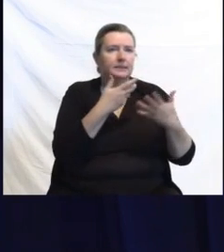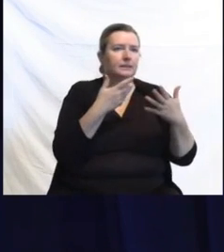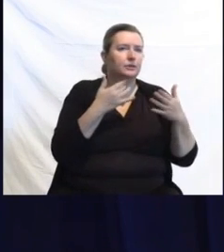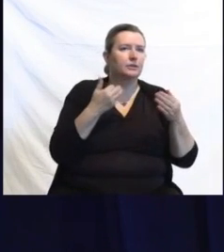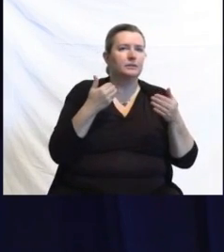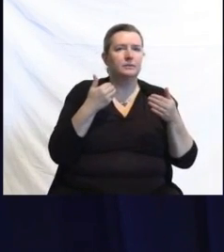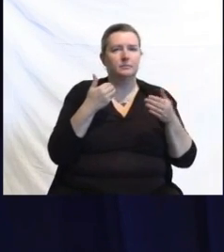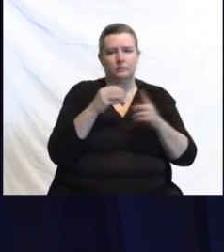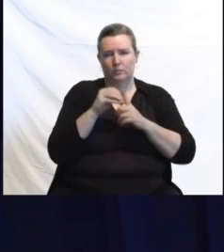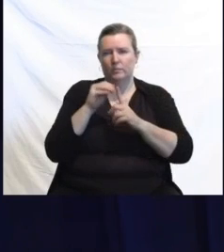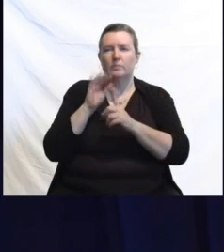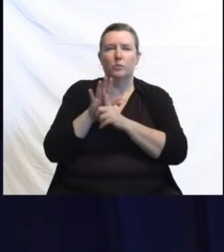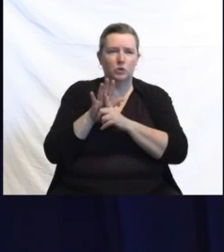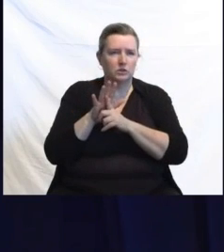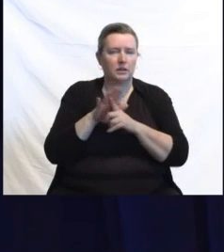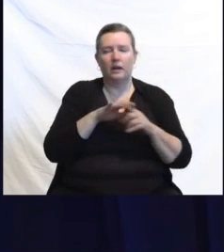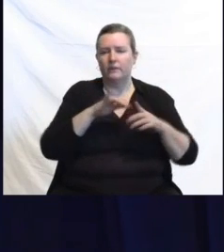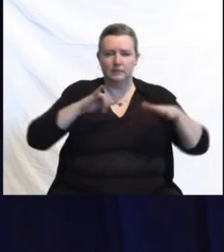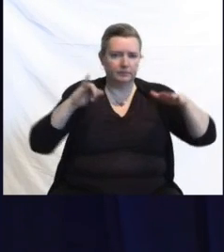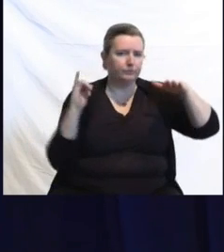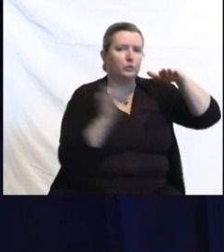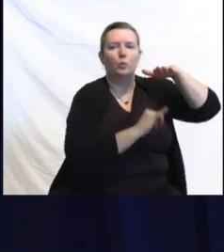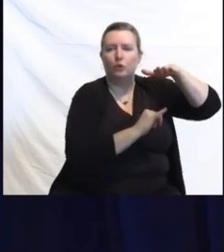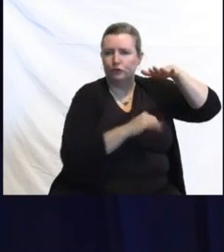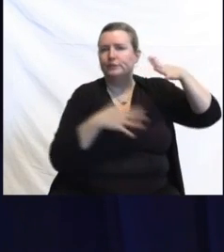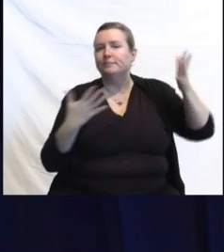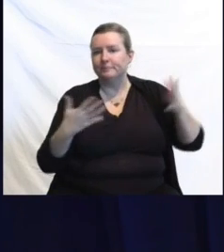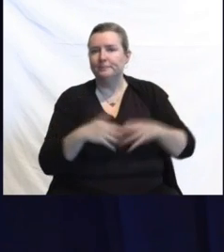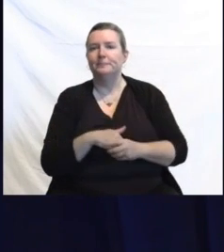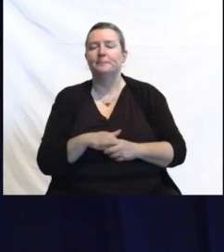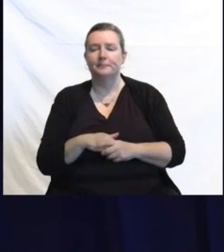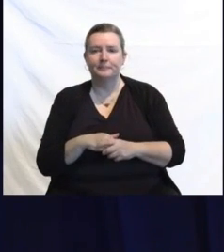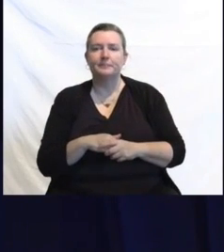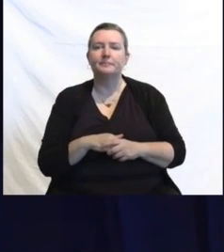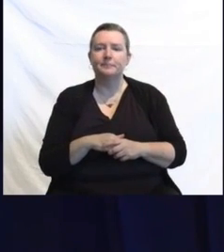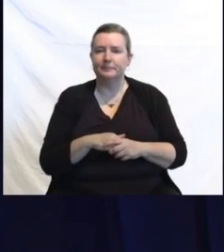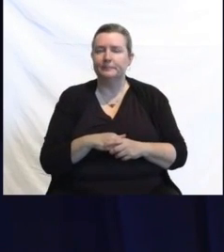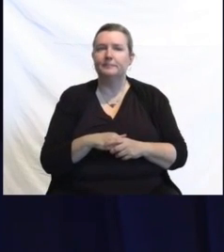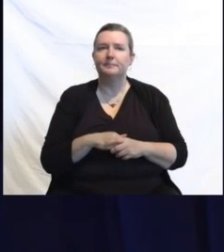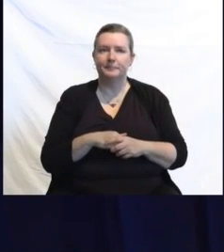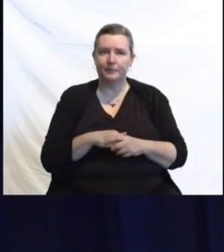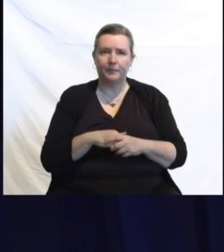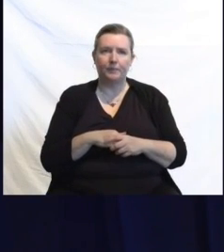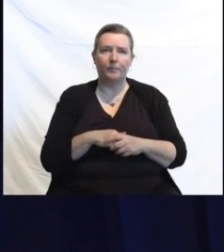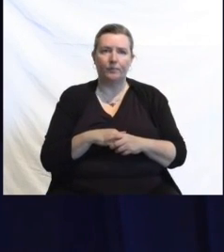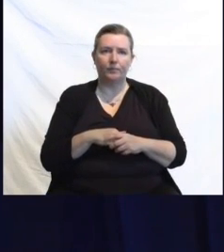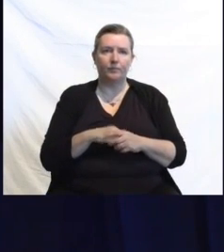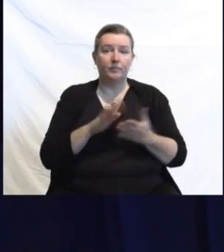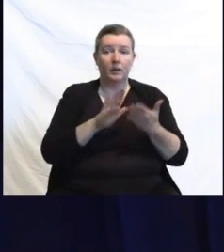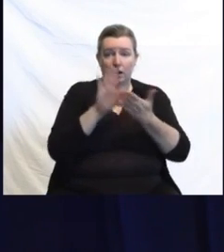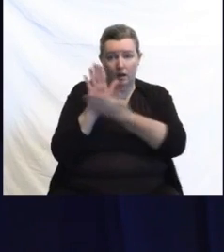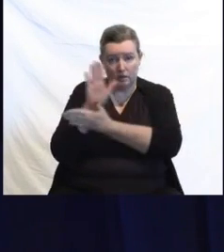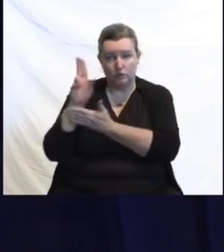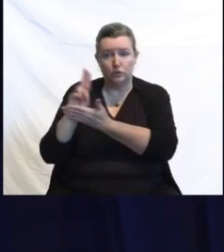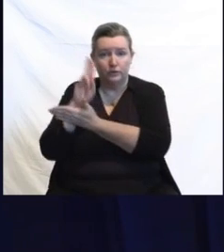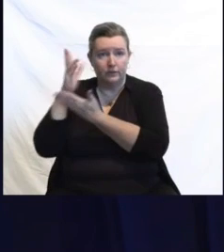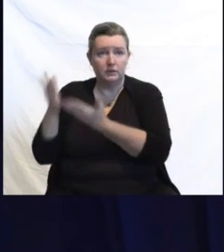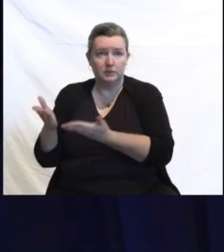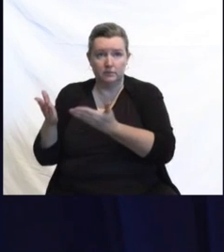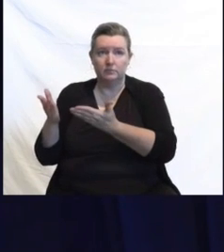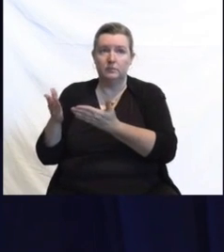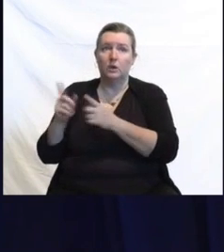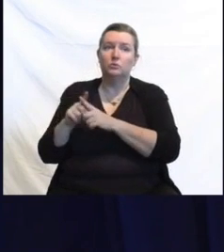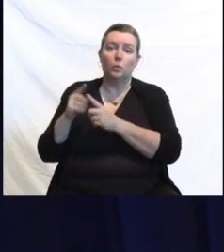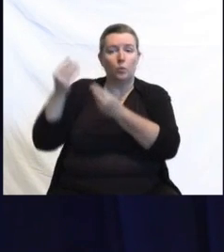close contact with someone who has the virus. Colleges and universities additionally report the number of students